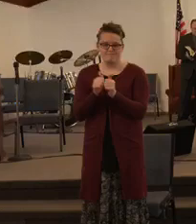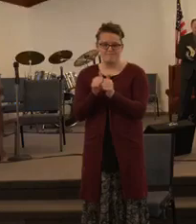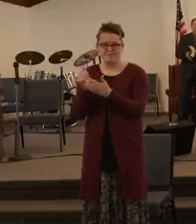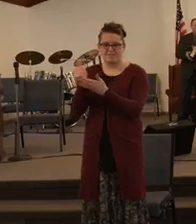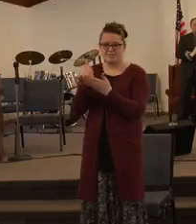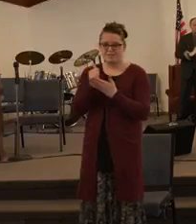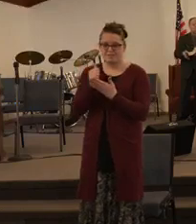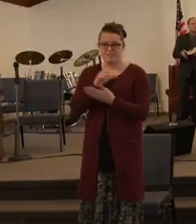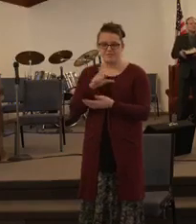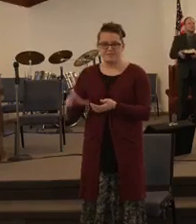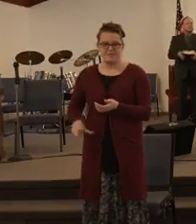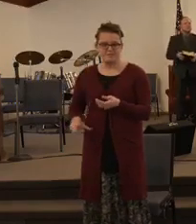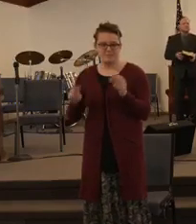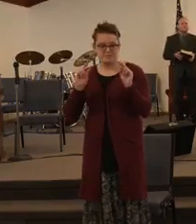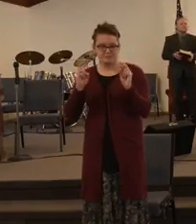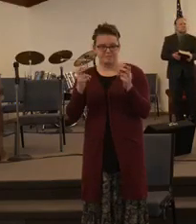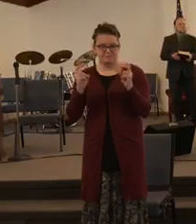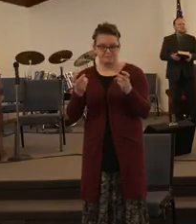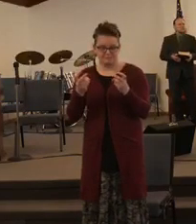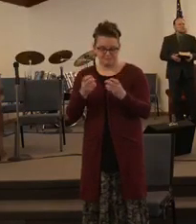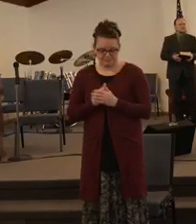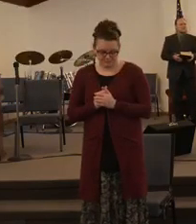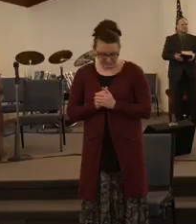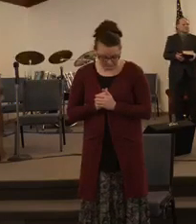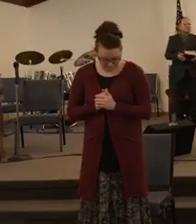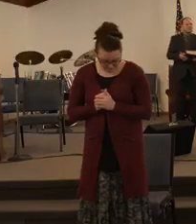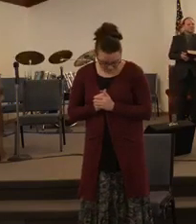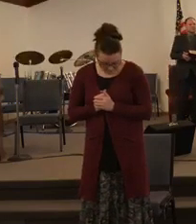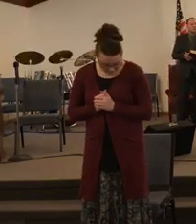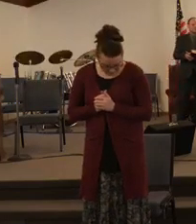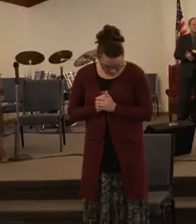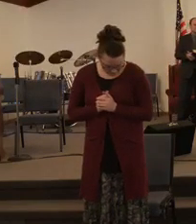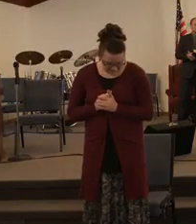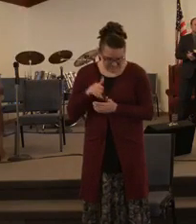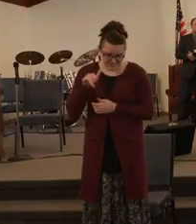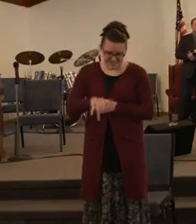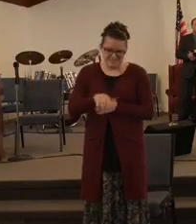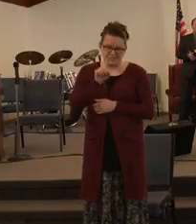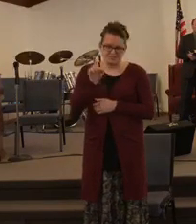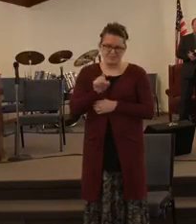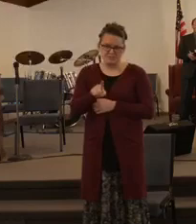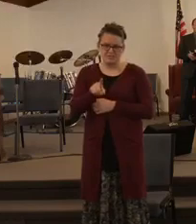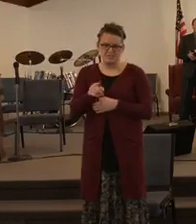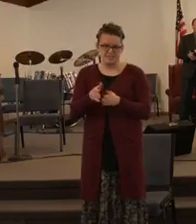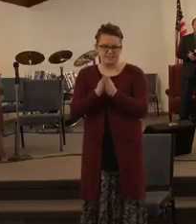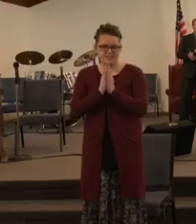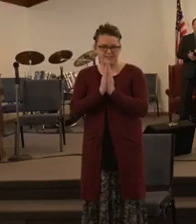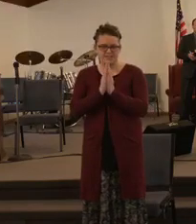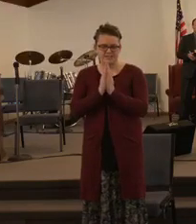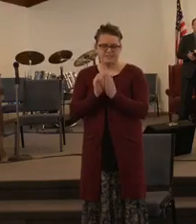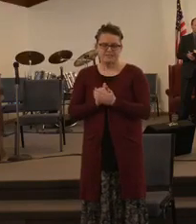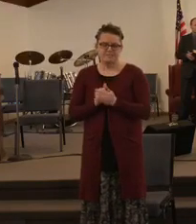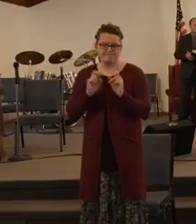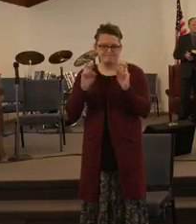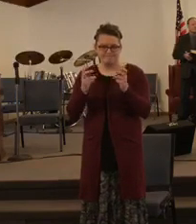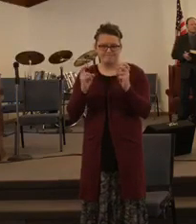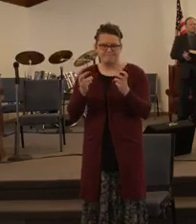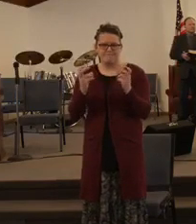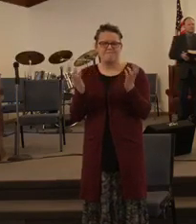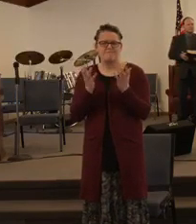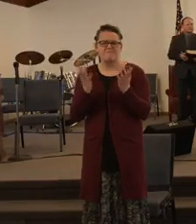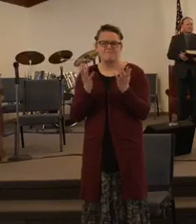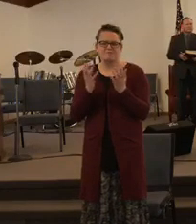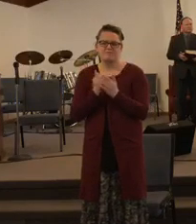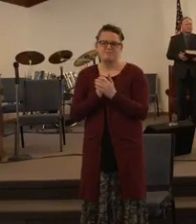to you on this thought or subject. And it is a question that is being asked. And that is this. What